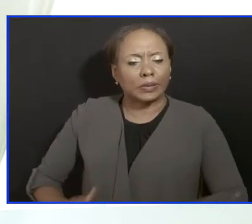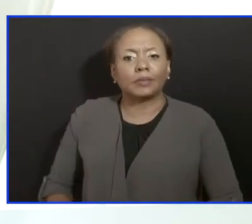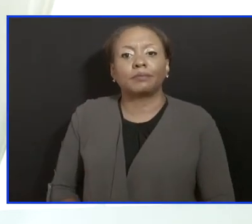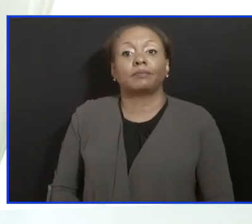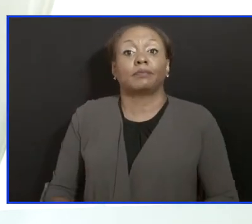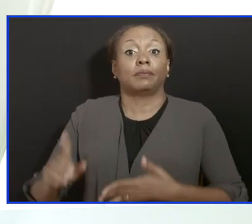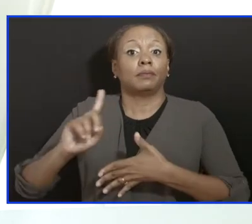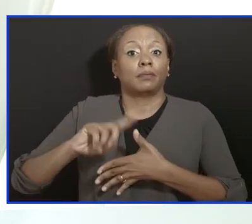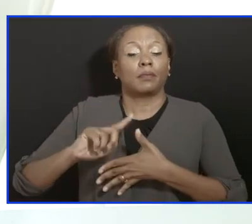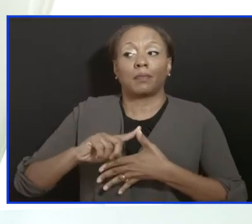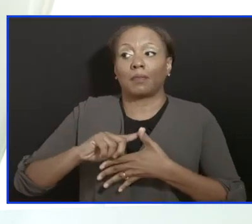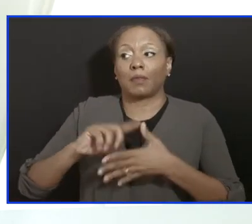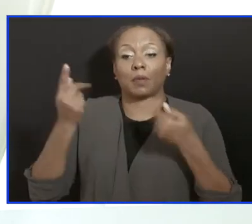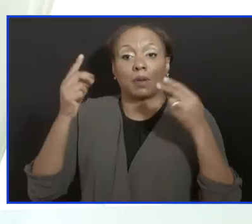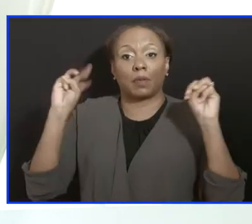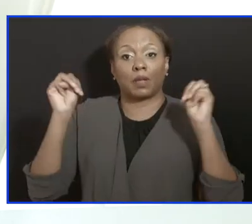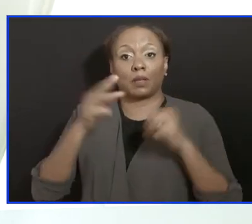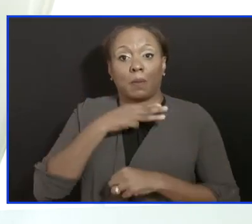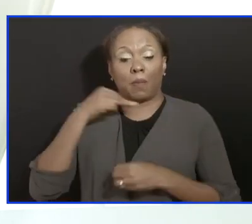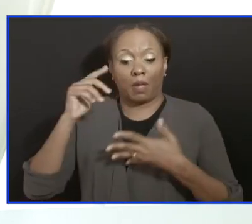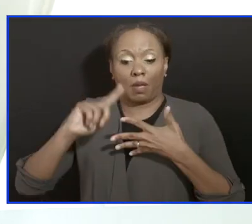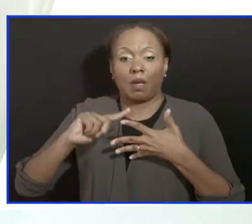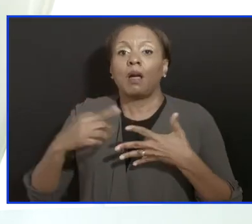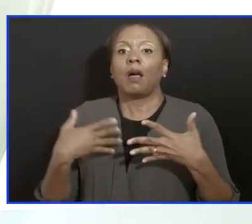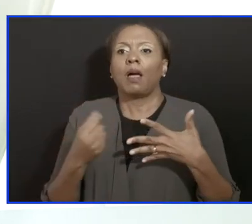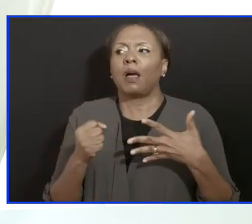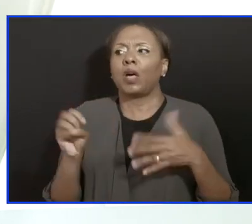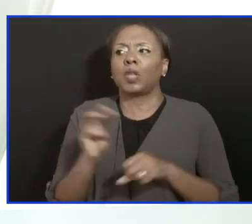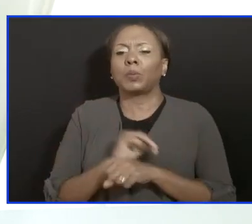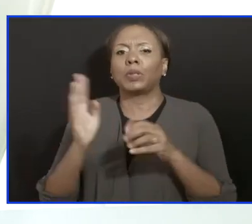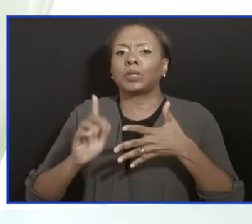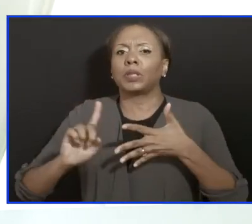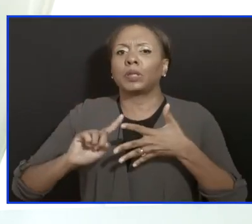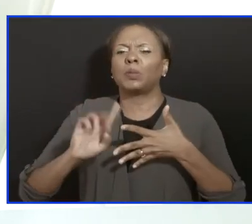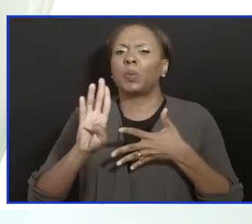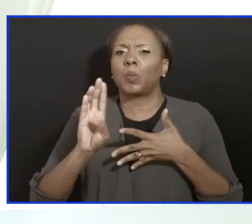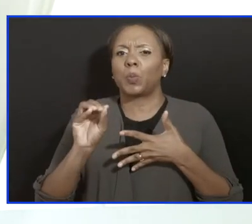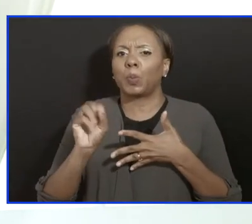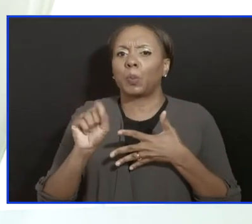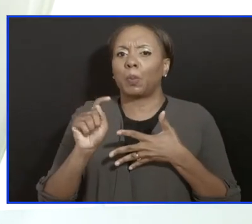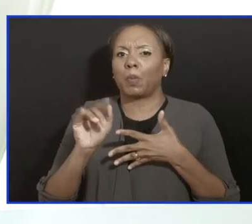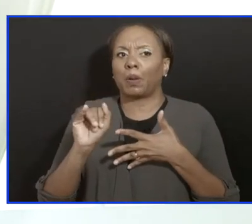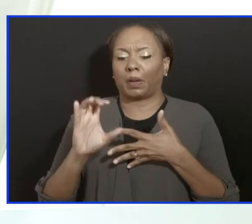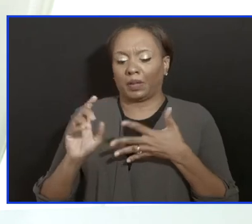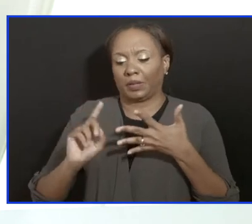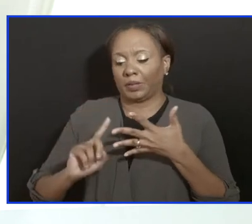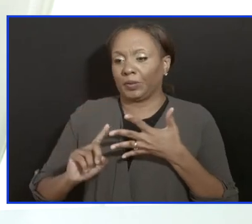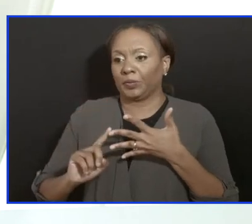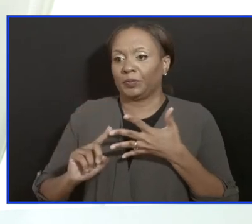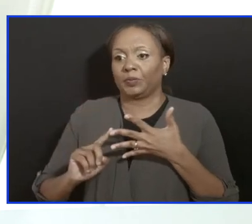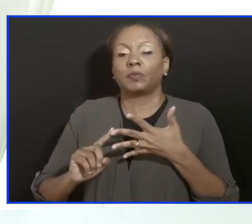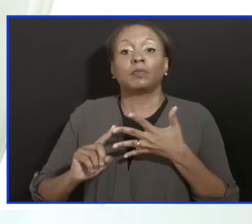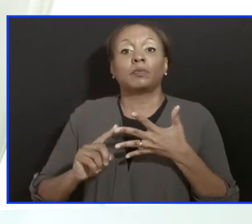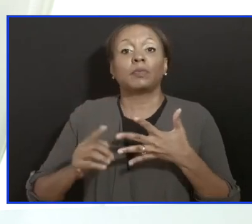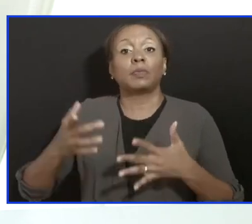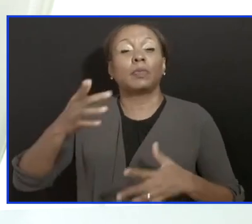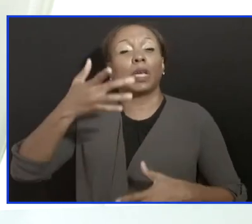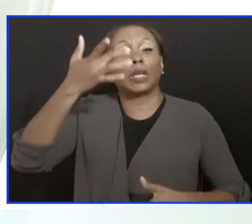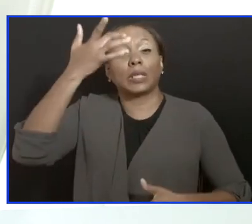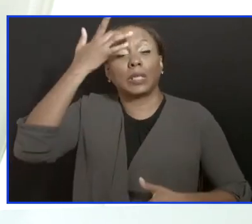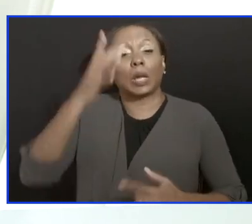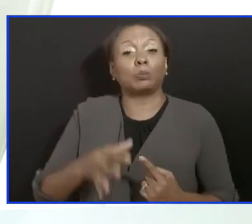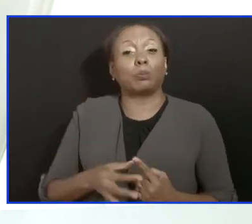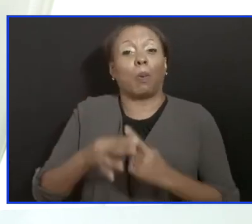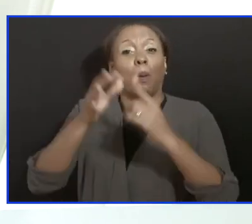Honourable Mia Amour Motley, the Minister of Health and Wellness, Lieutenant Colonel, Honourable Geoffrey Bostick, Infectious Disease Specialist and